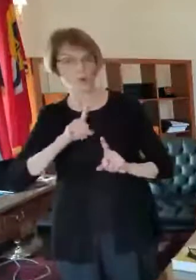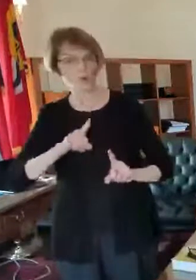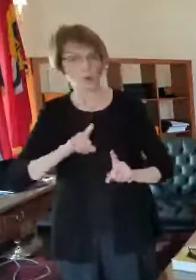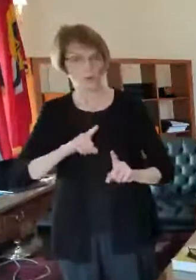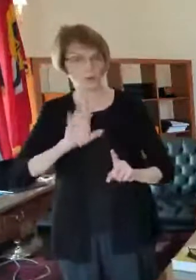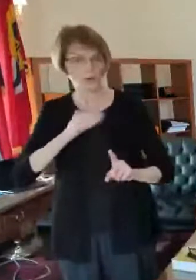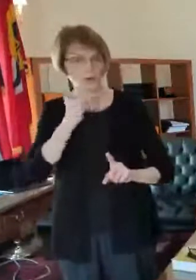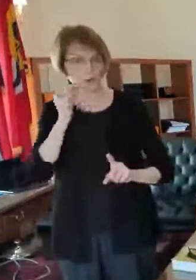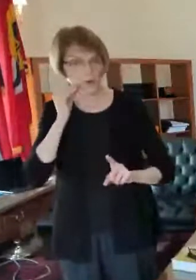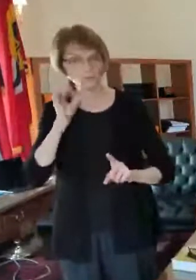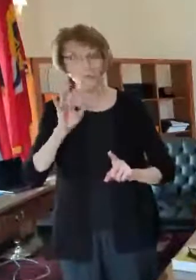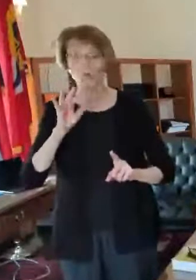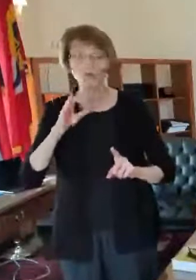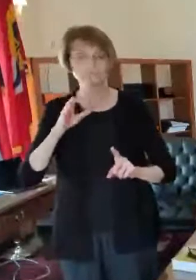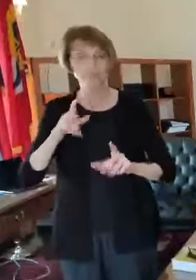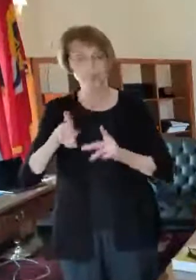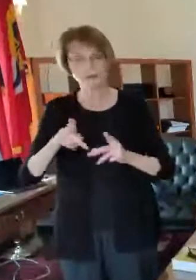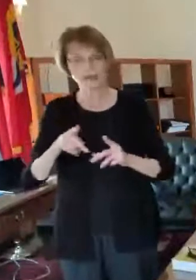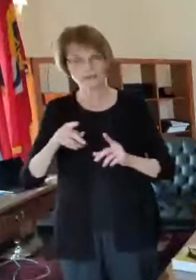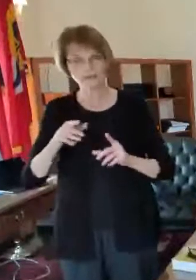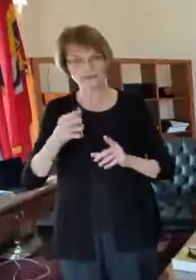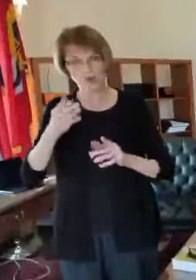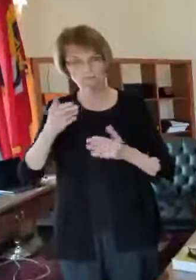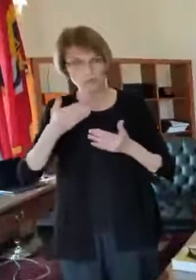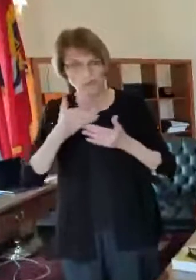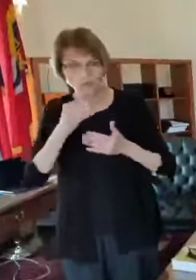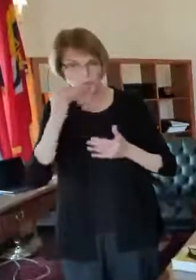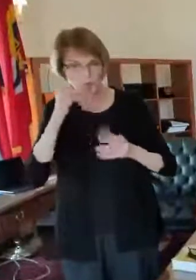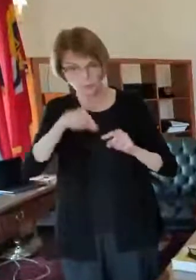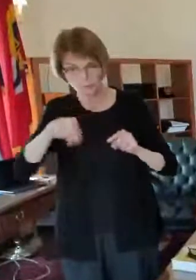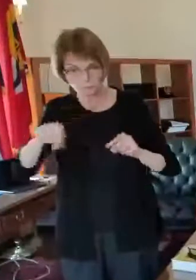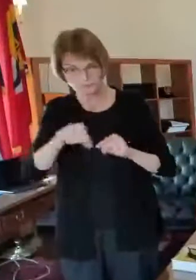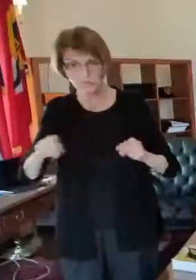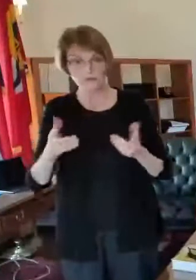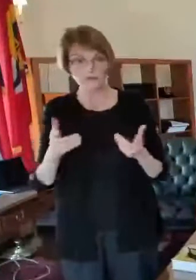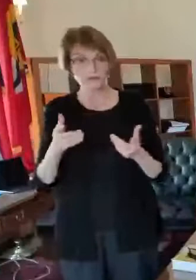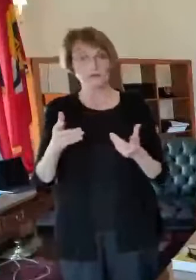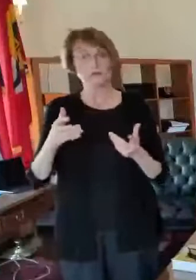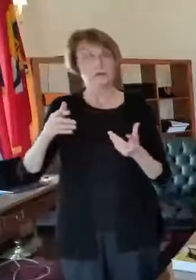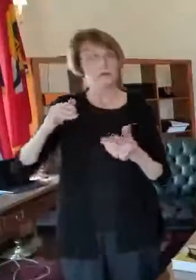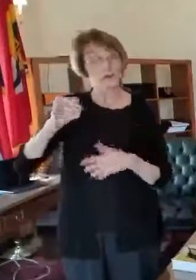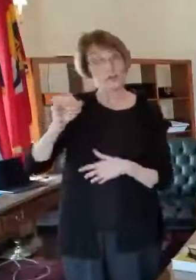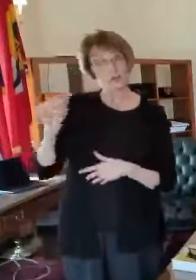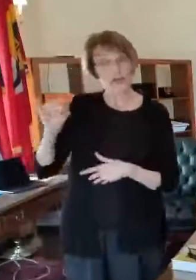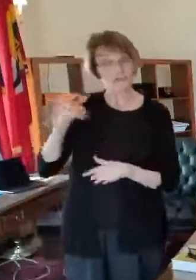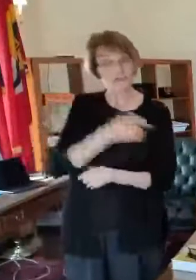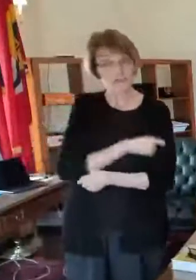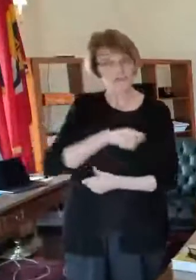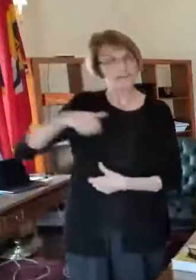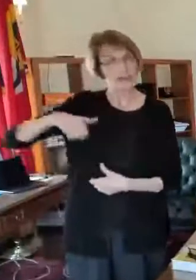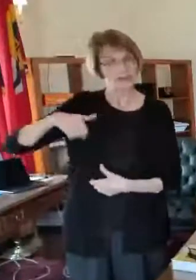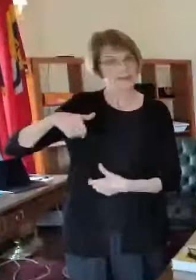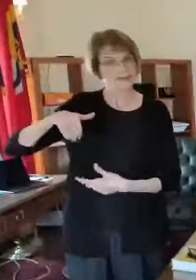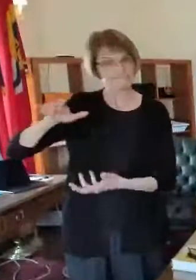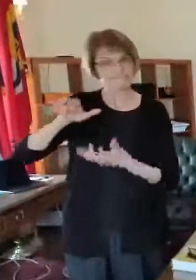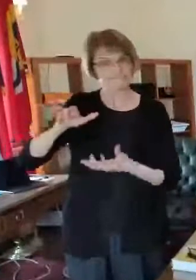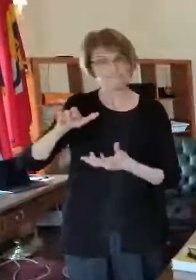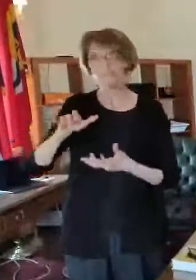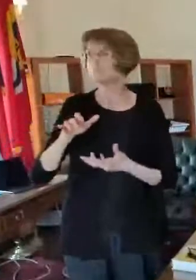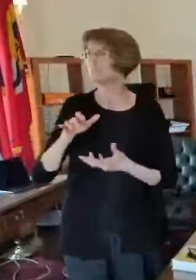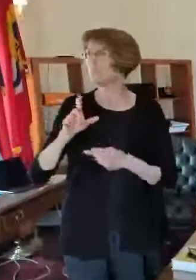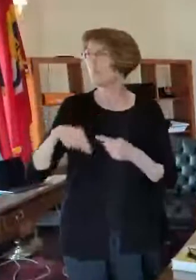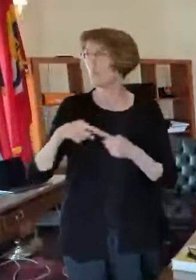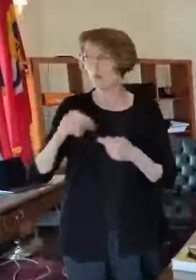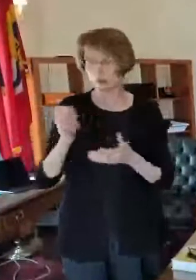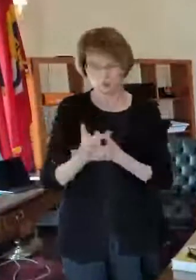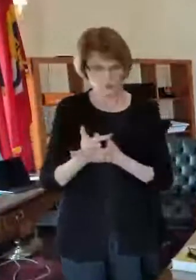so the johnson and johnson vaccine is coming online as well we have not received any yet it was just approved a week ago today i guess